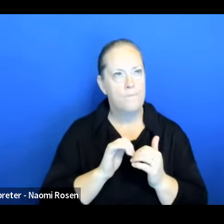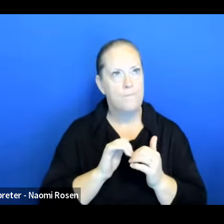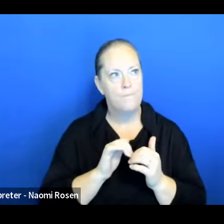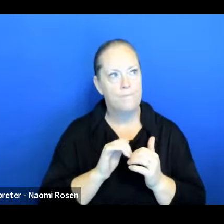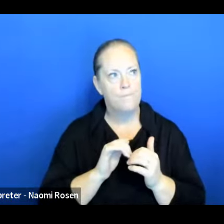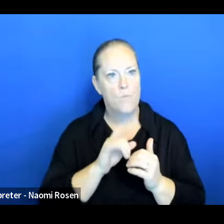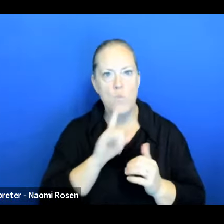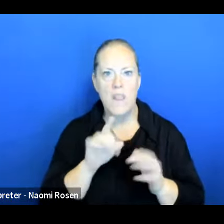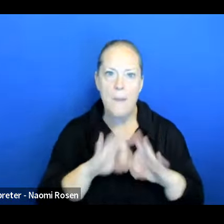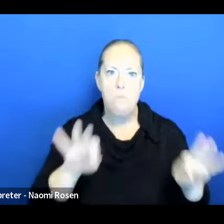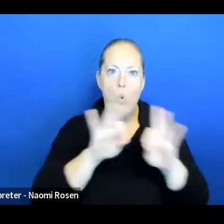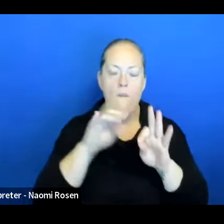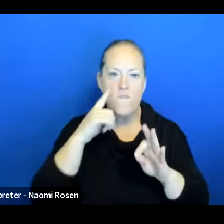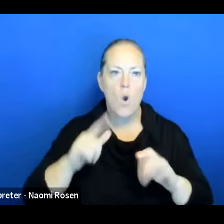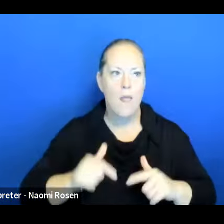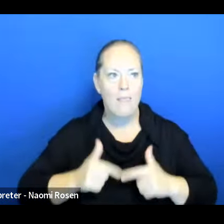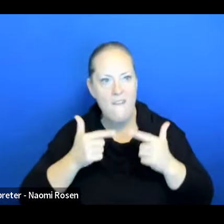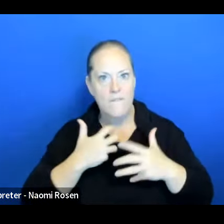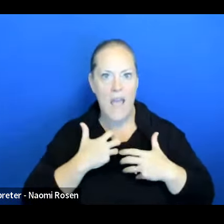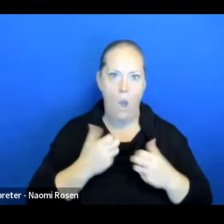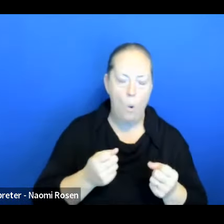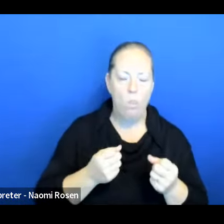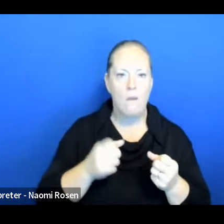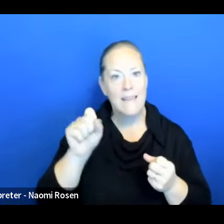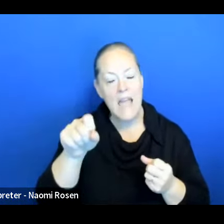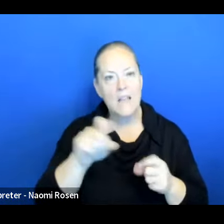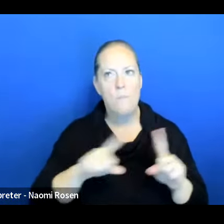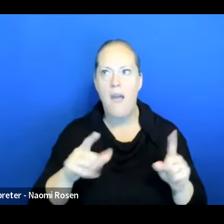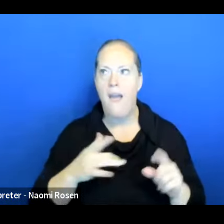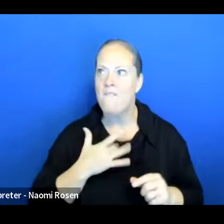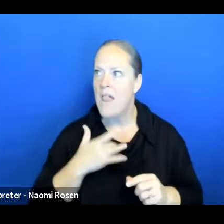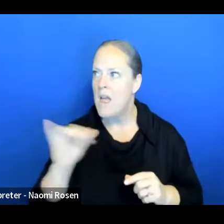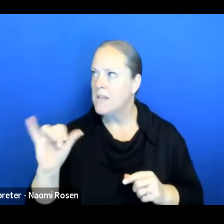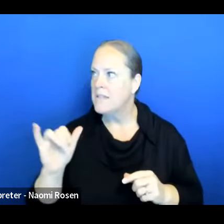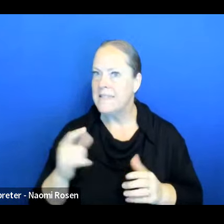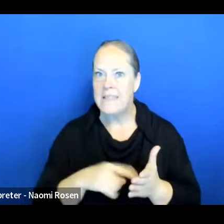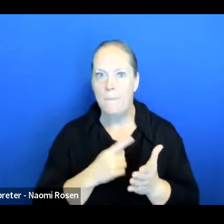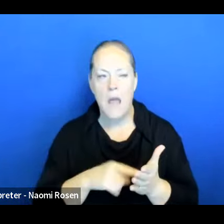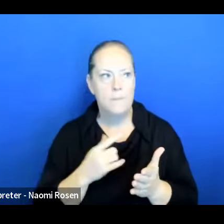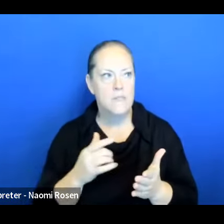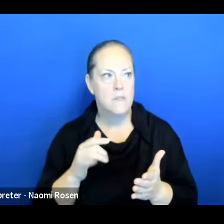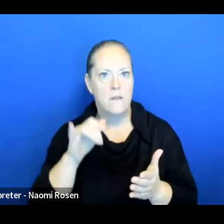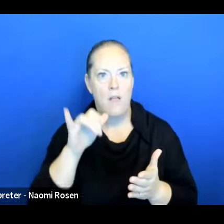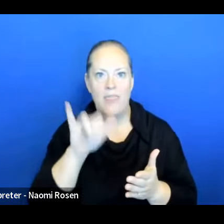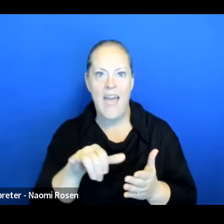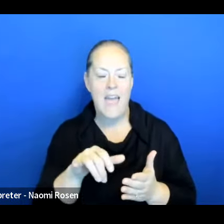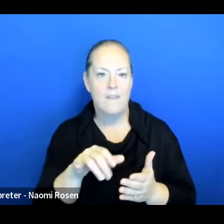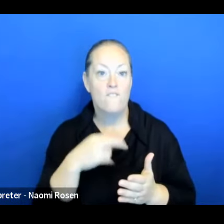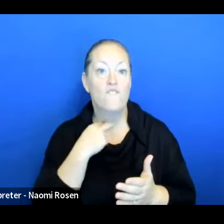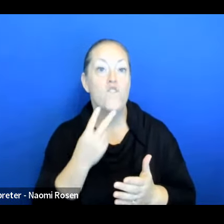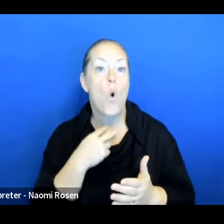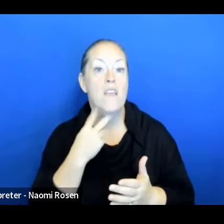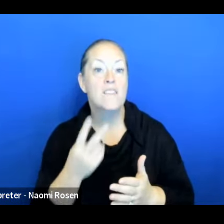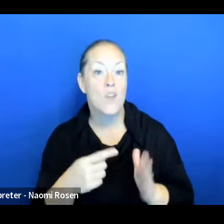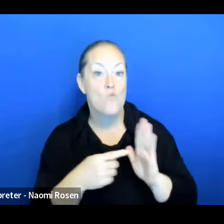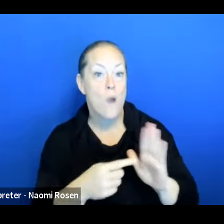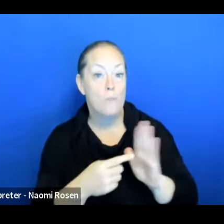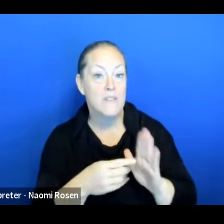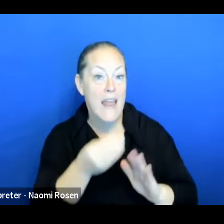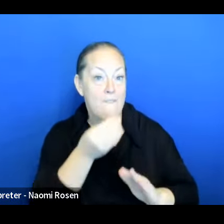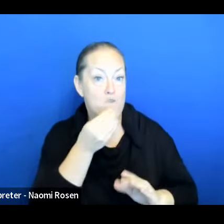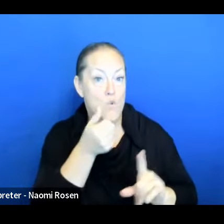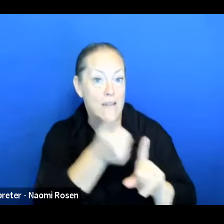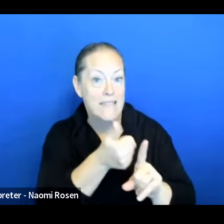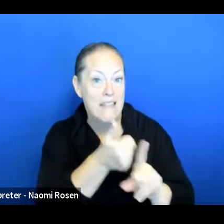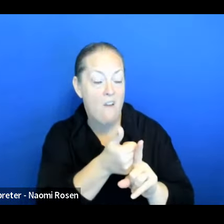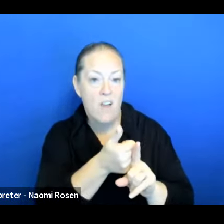important for life. We know that and for health, but I sometimes feel like it's just a marginalized voice or issue because there's so